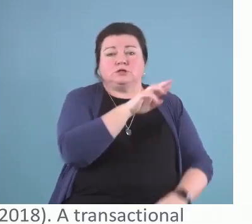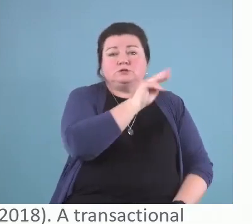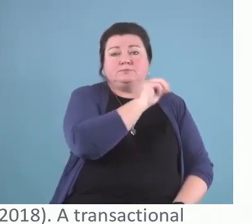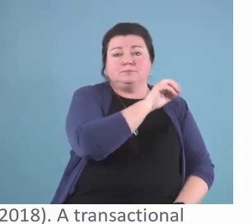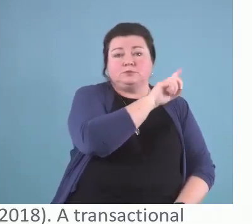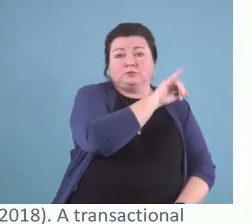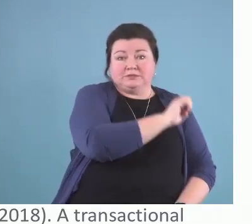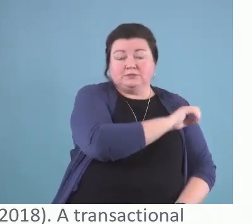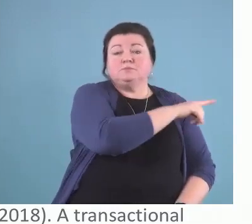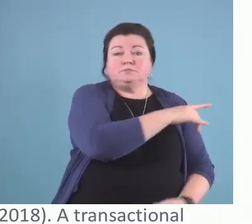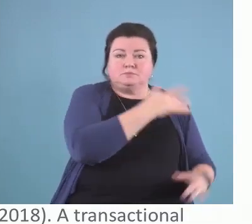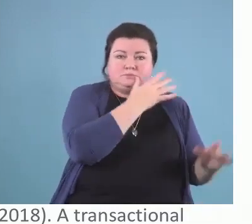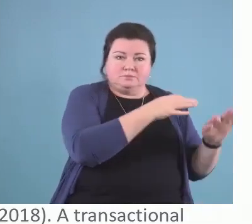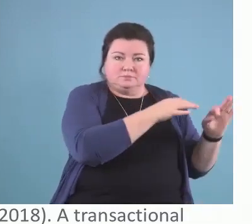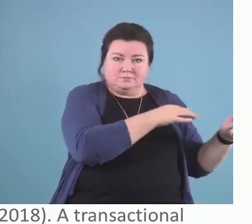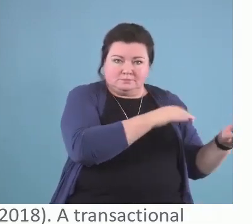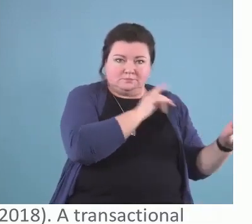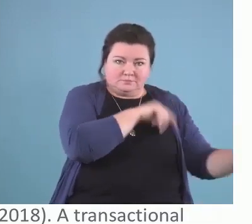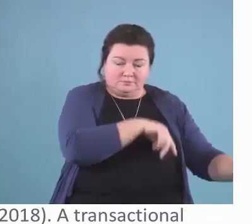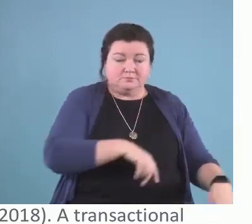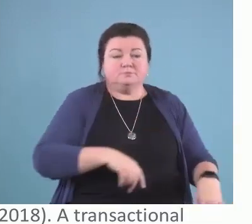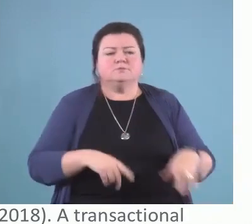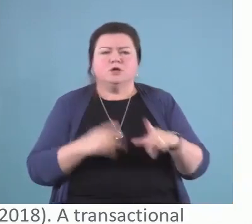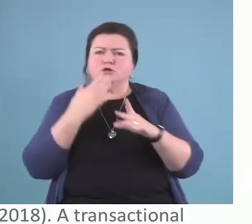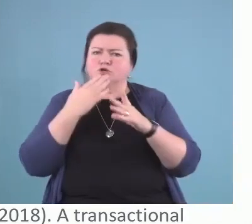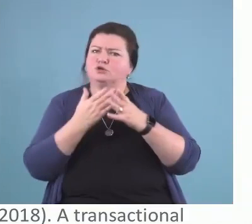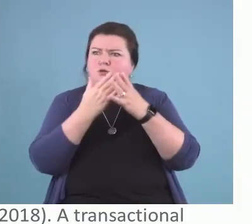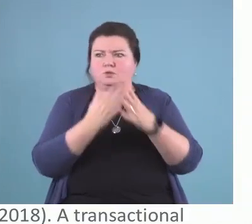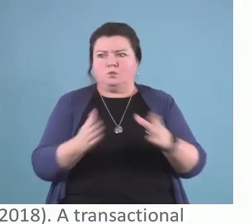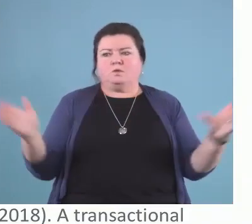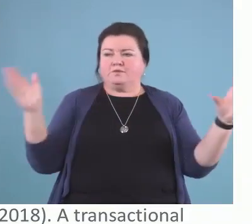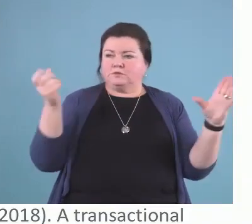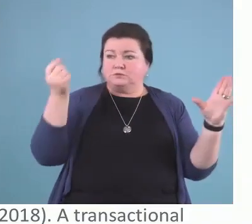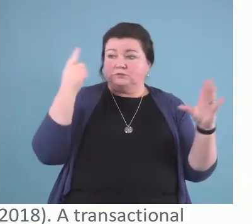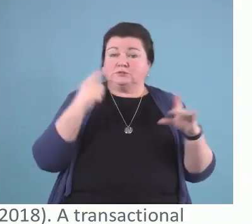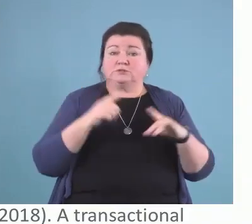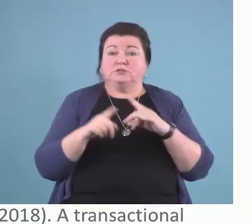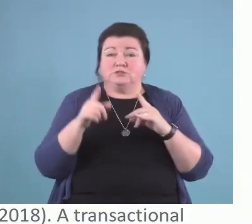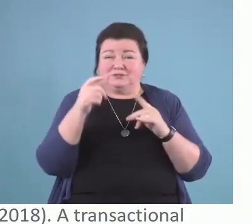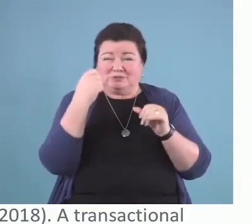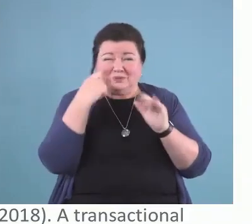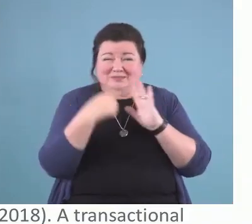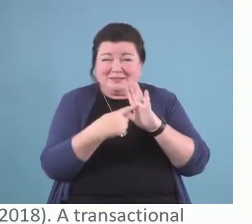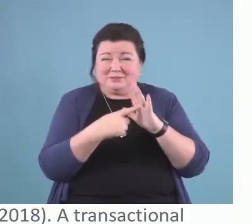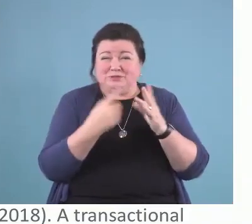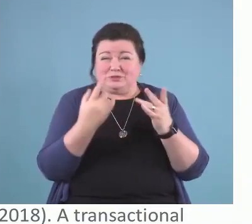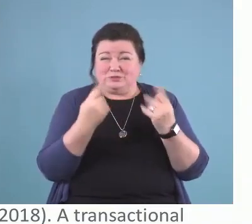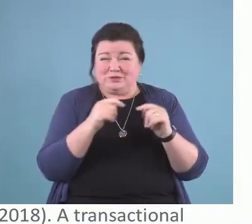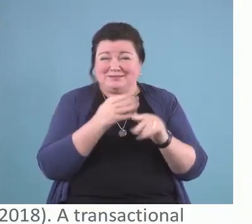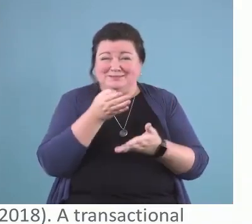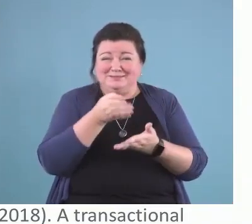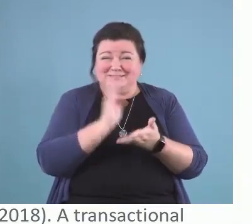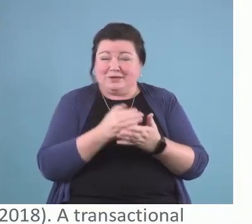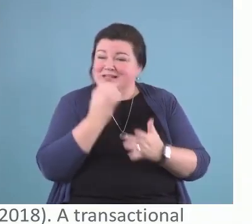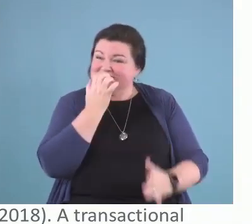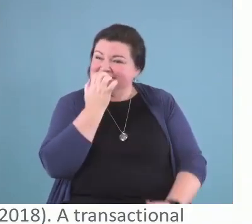That was a great overview. And if anybody's ever tried to not bite your nails, I think the comm method